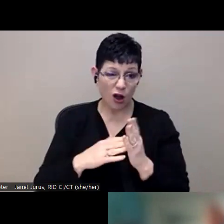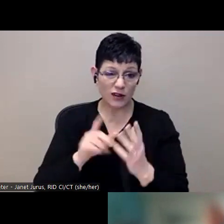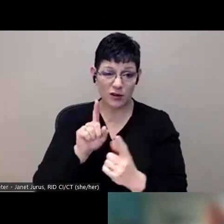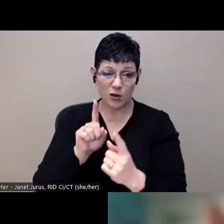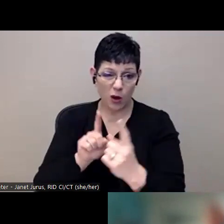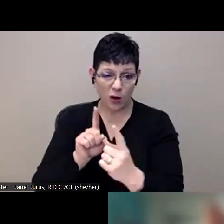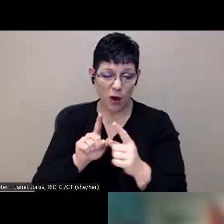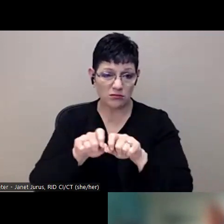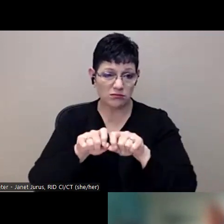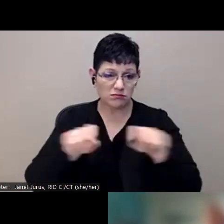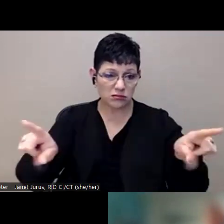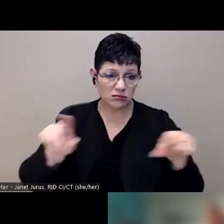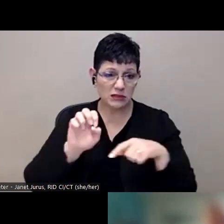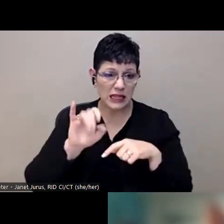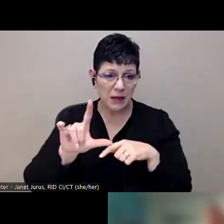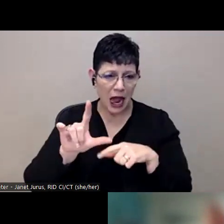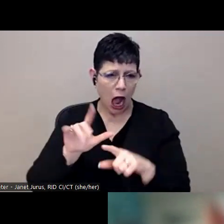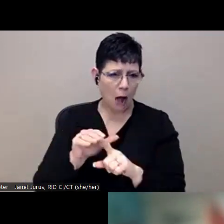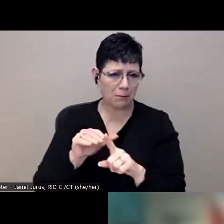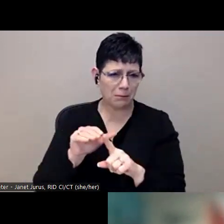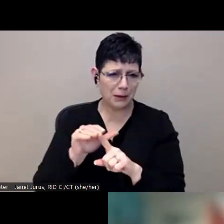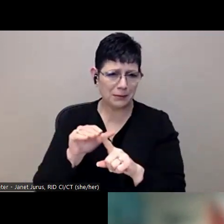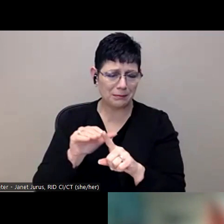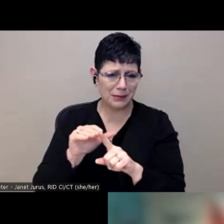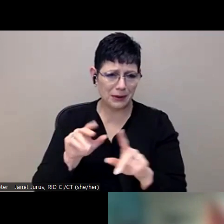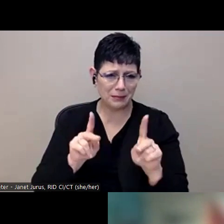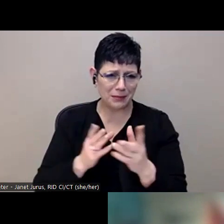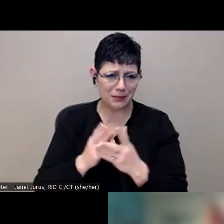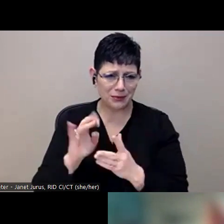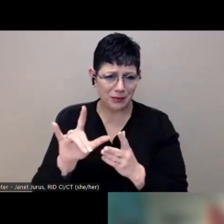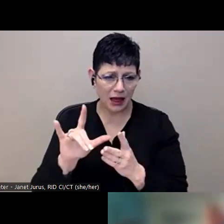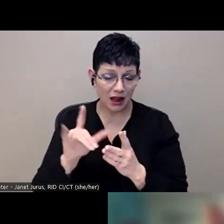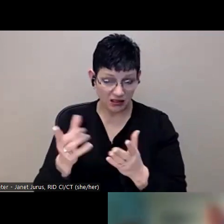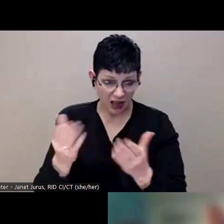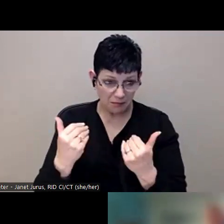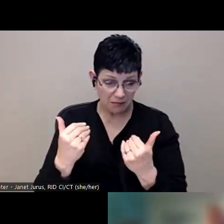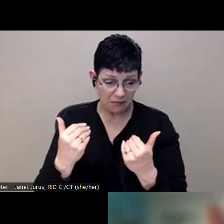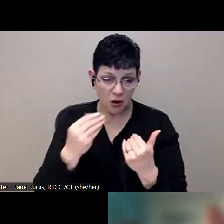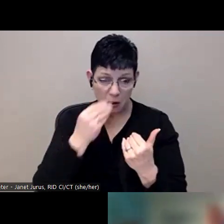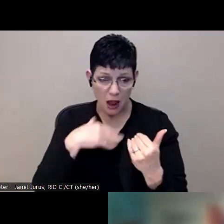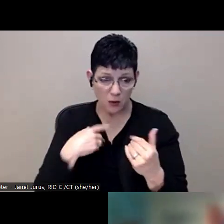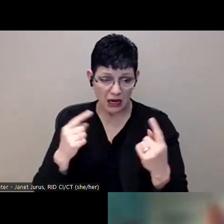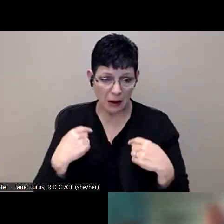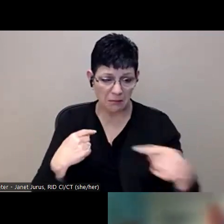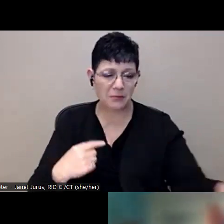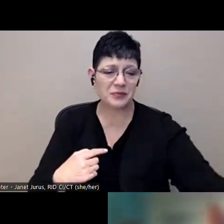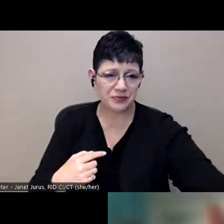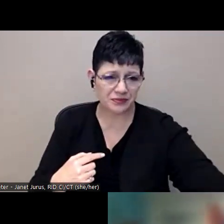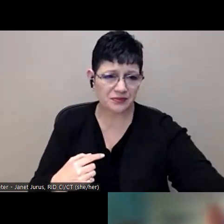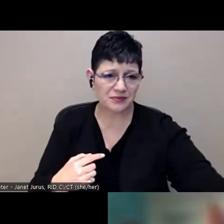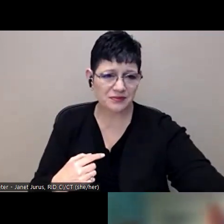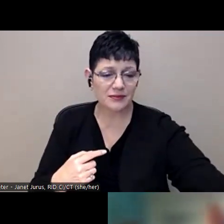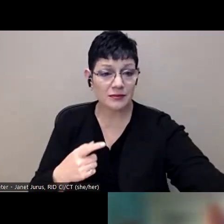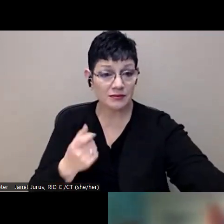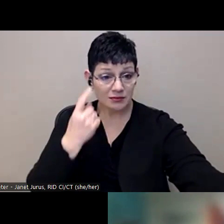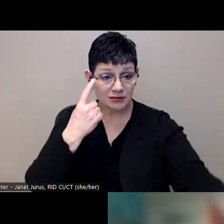emailing and harassing people through email. Can we please come? Um, I've gone to the district when they have